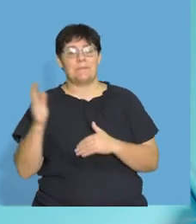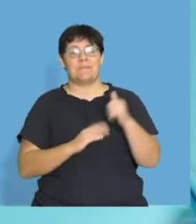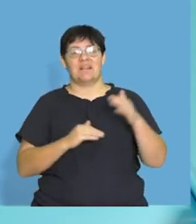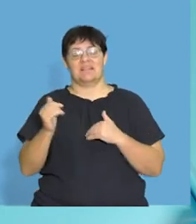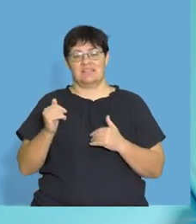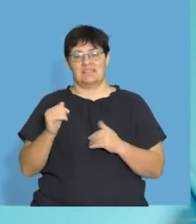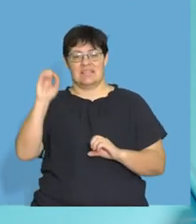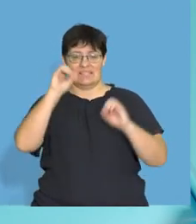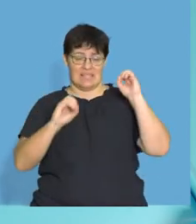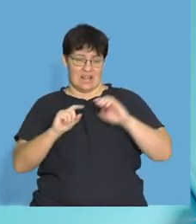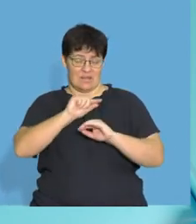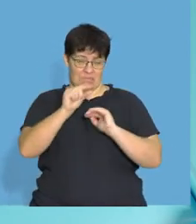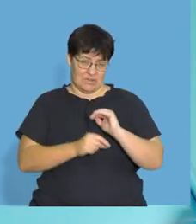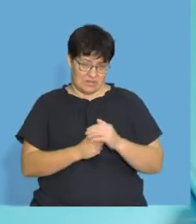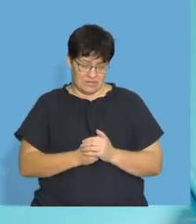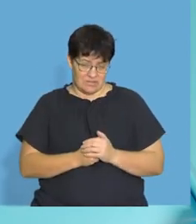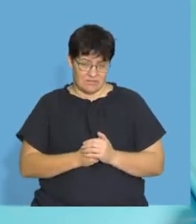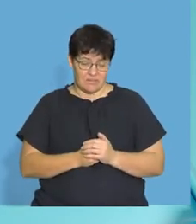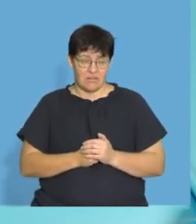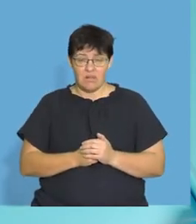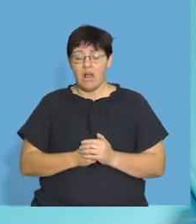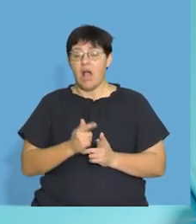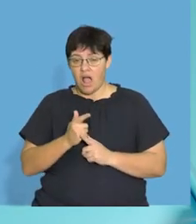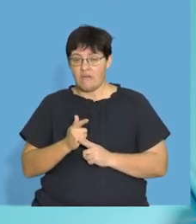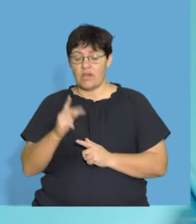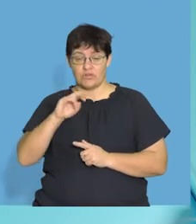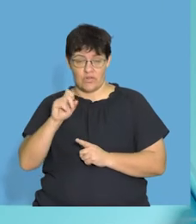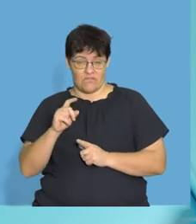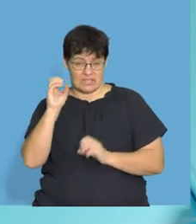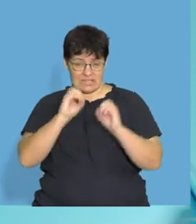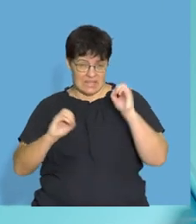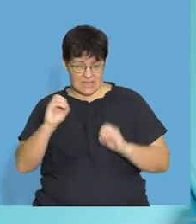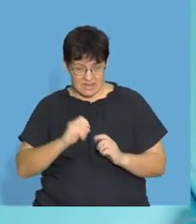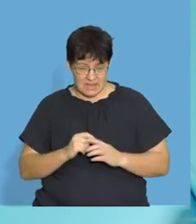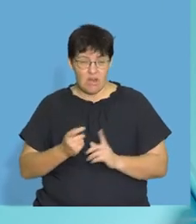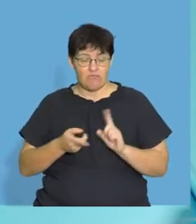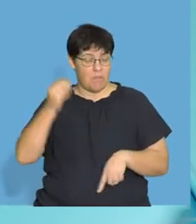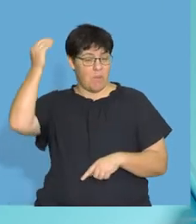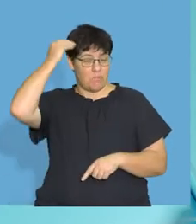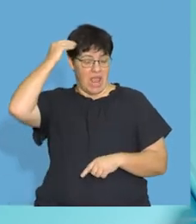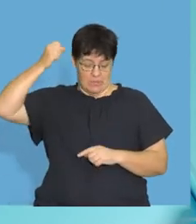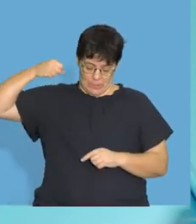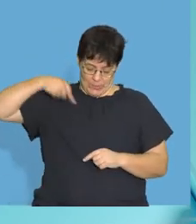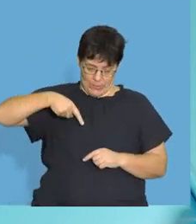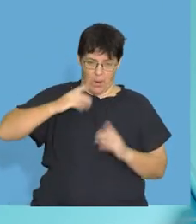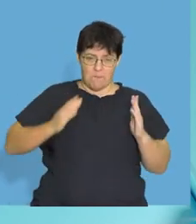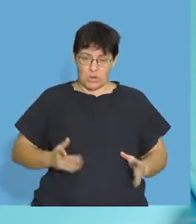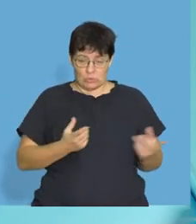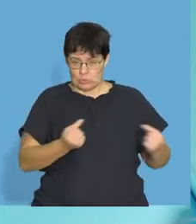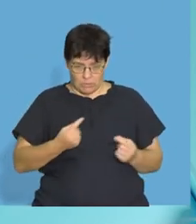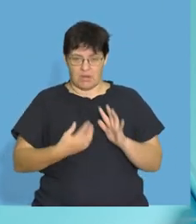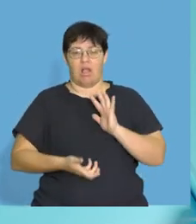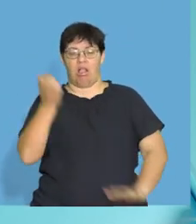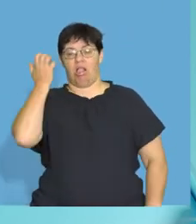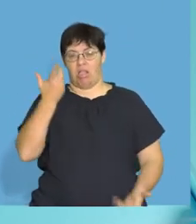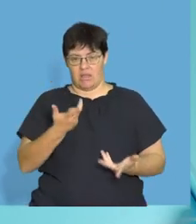what the function is, it builds our cell membranes. And when we get to the nerve cell, a nerve that's going to send a message from our brain